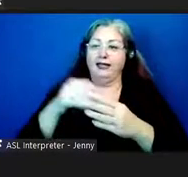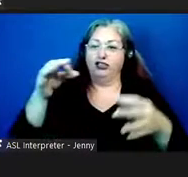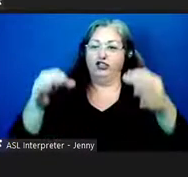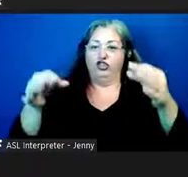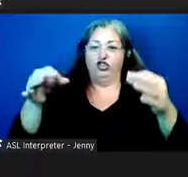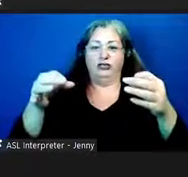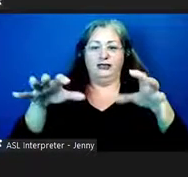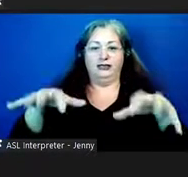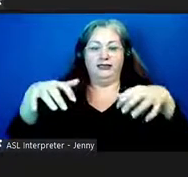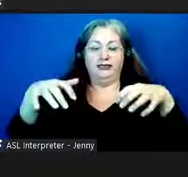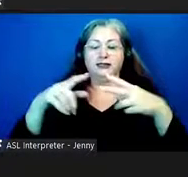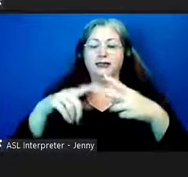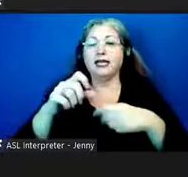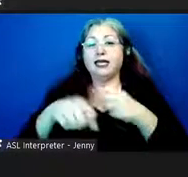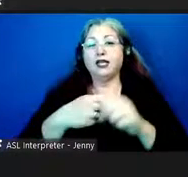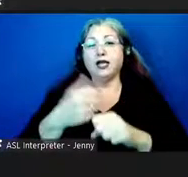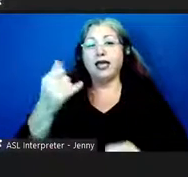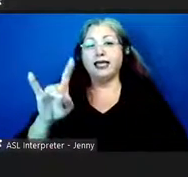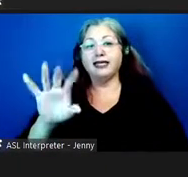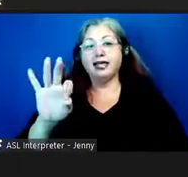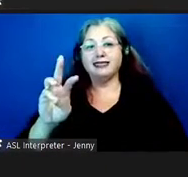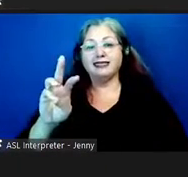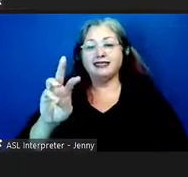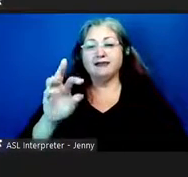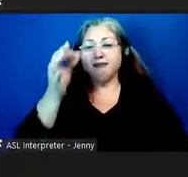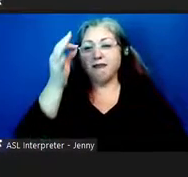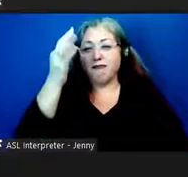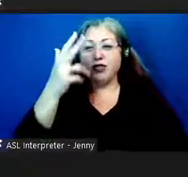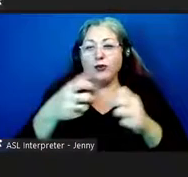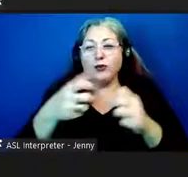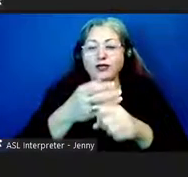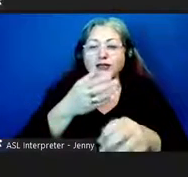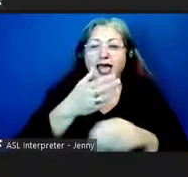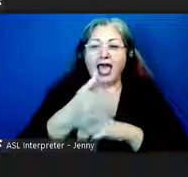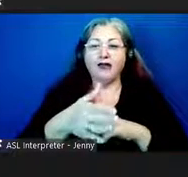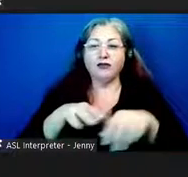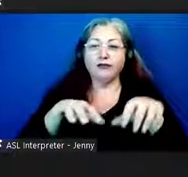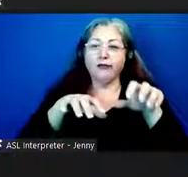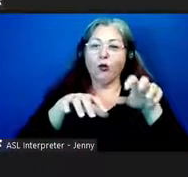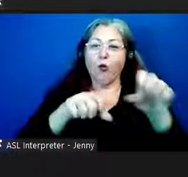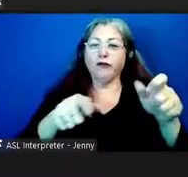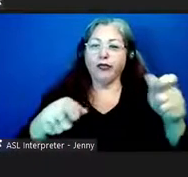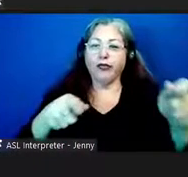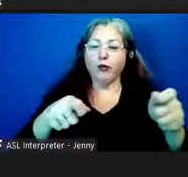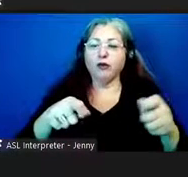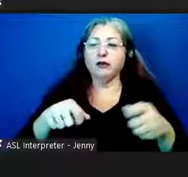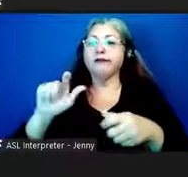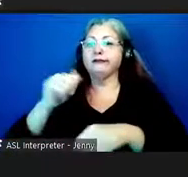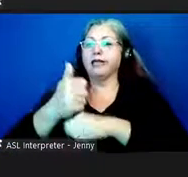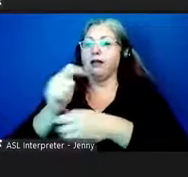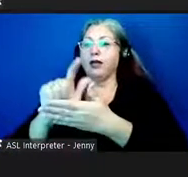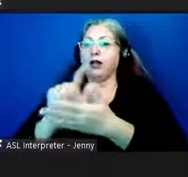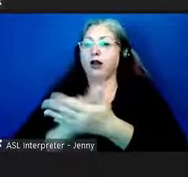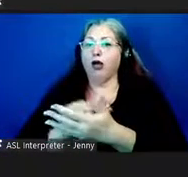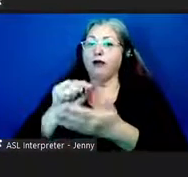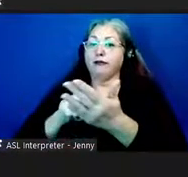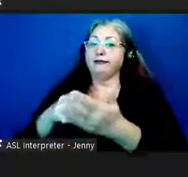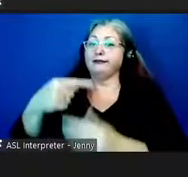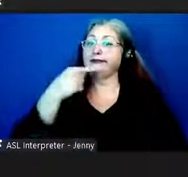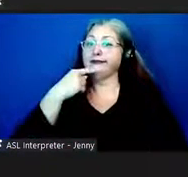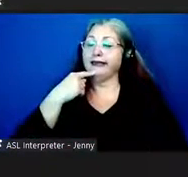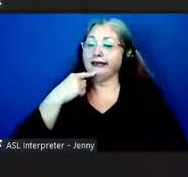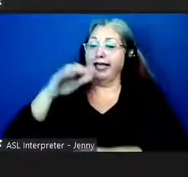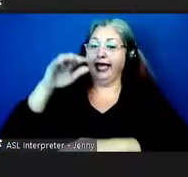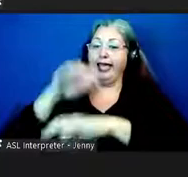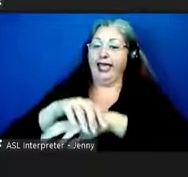In 1896, just three years after the overthrow, a law was enacted that stated, the English